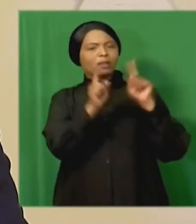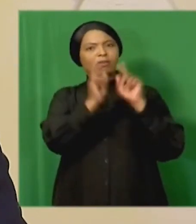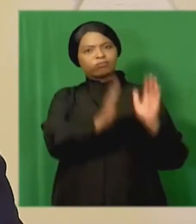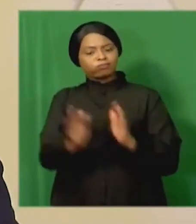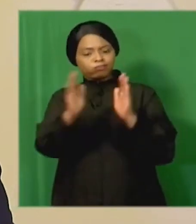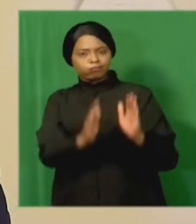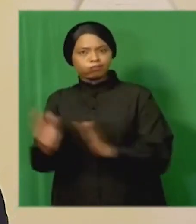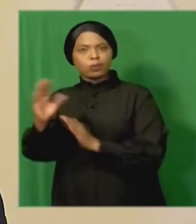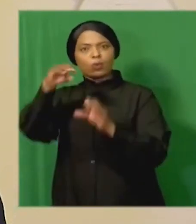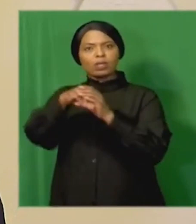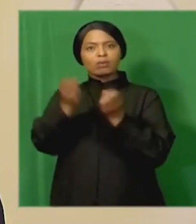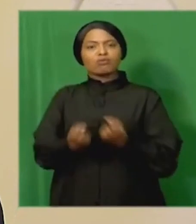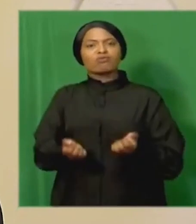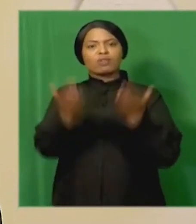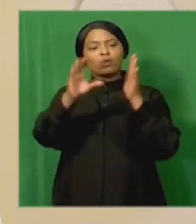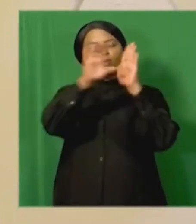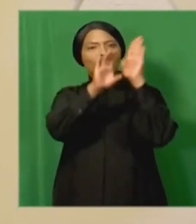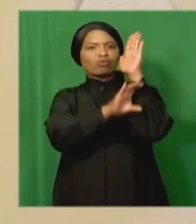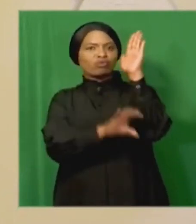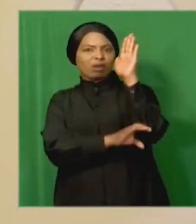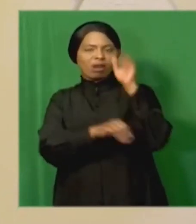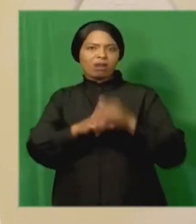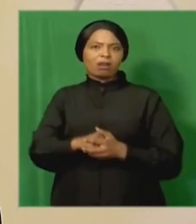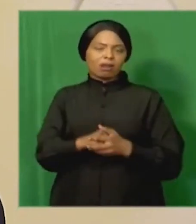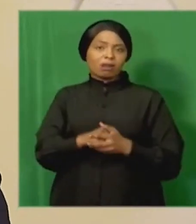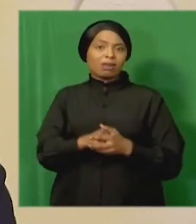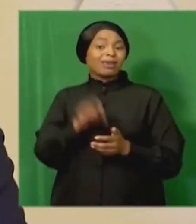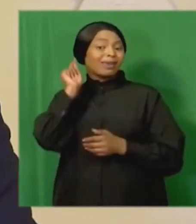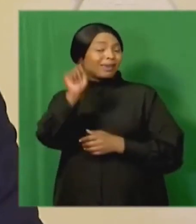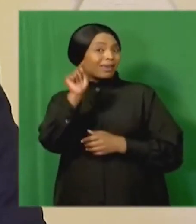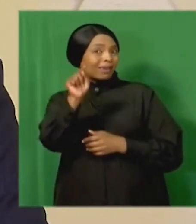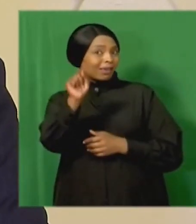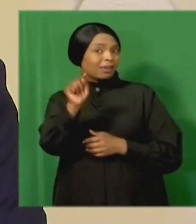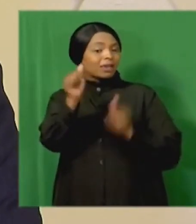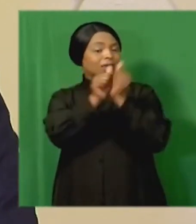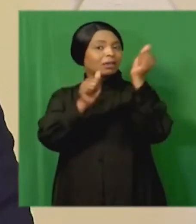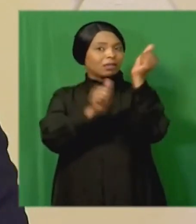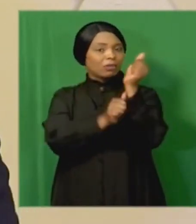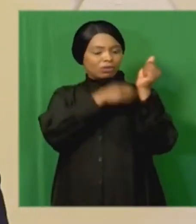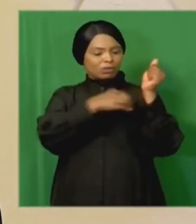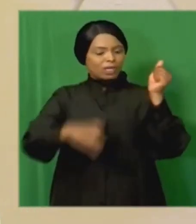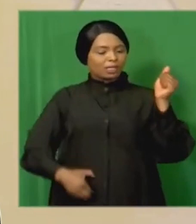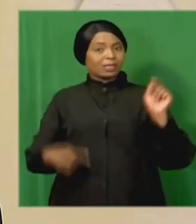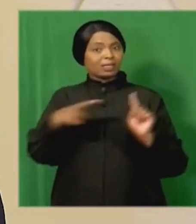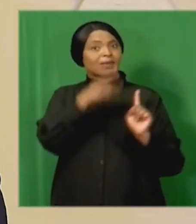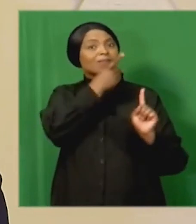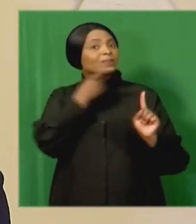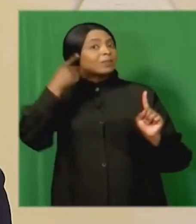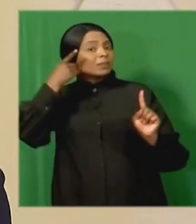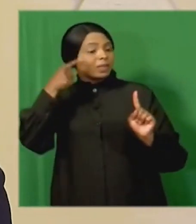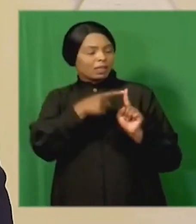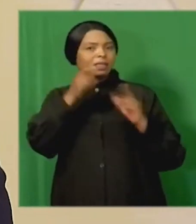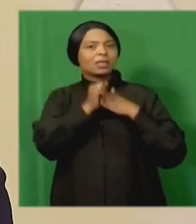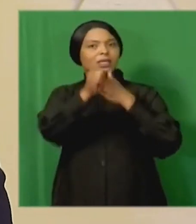within the provisions of our constitution in this regard deputy president David Mabuza who is